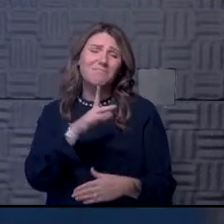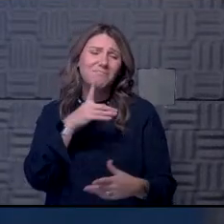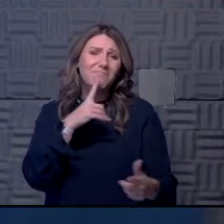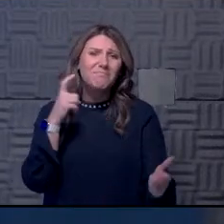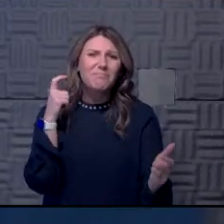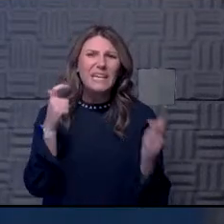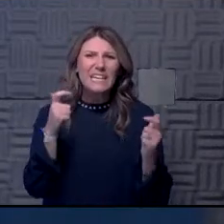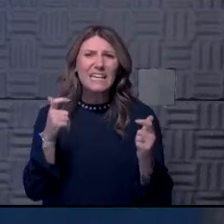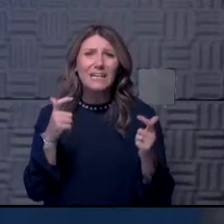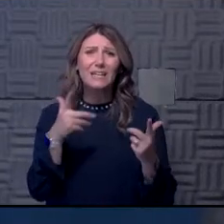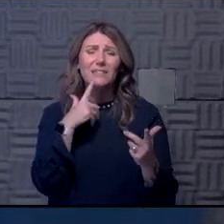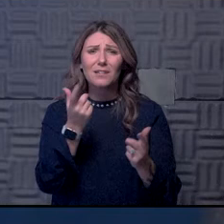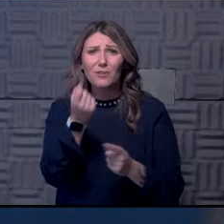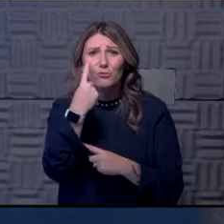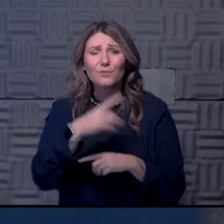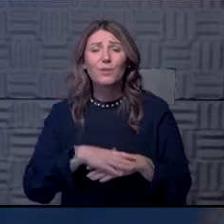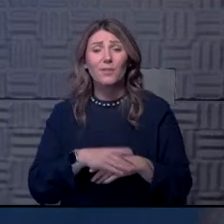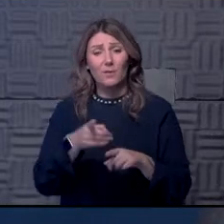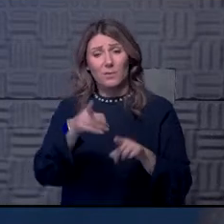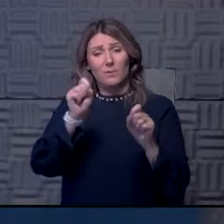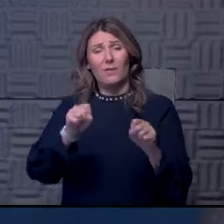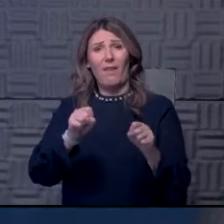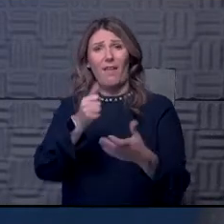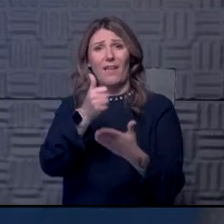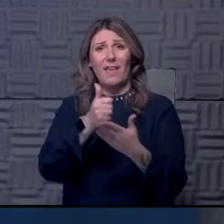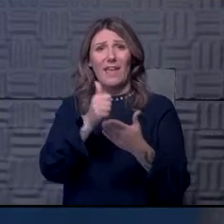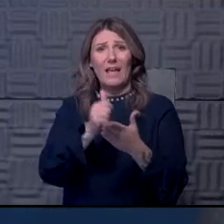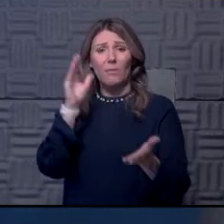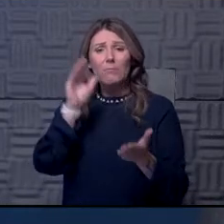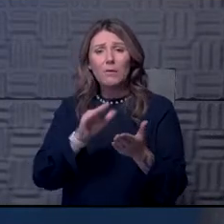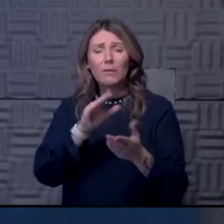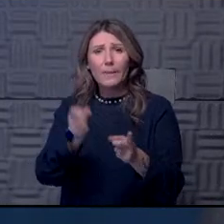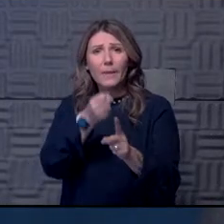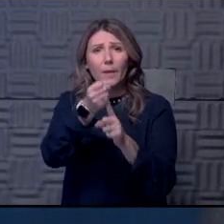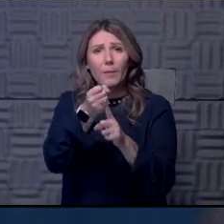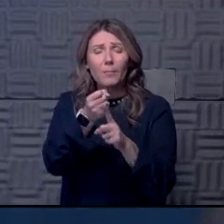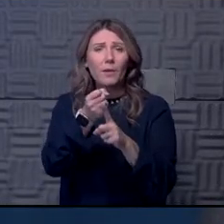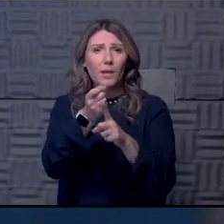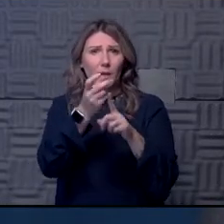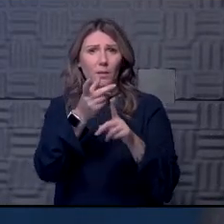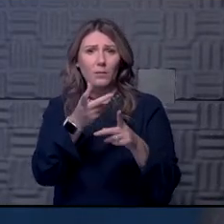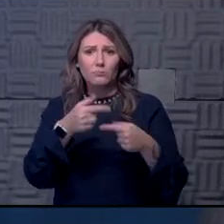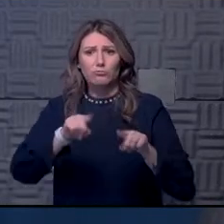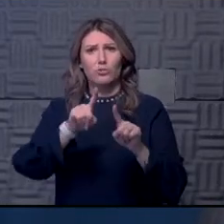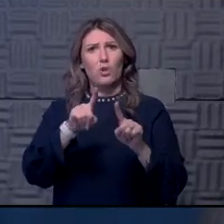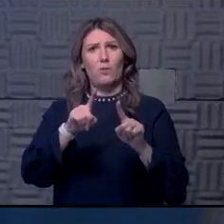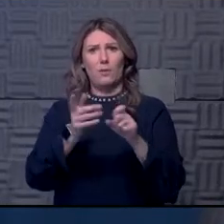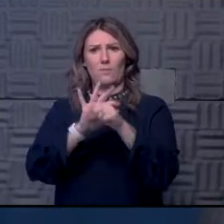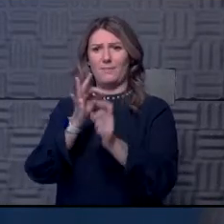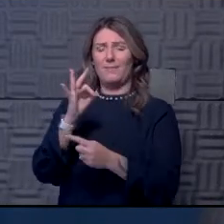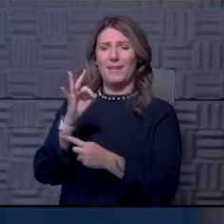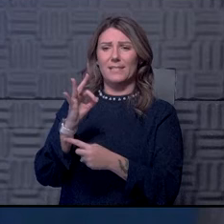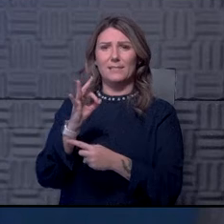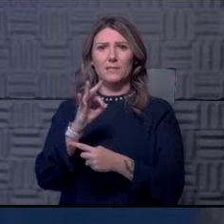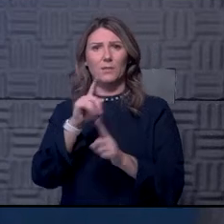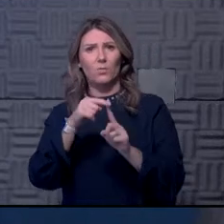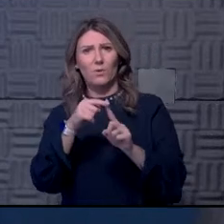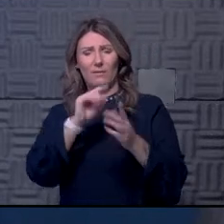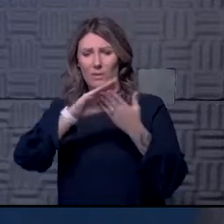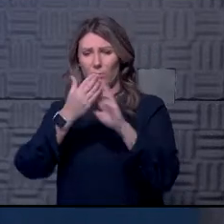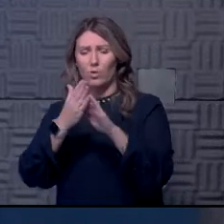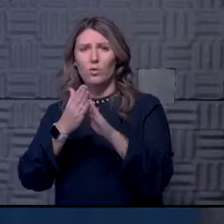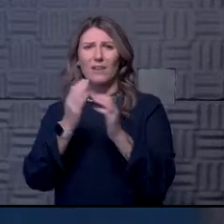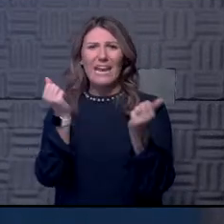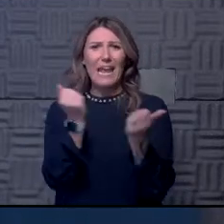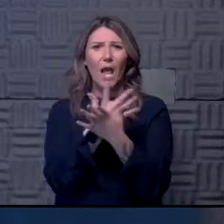that you can help mitigate the impact of a pandemic when your community and all its key stakeholders really do